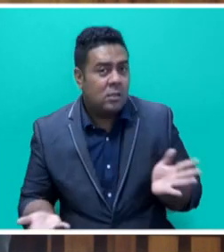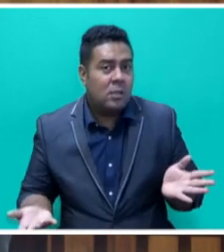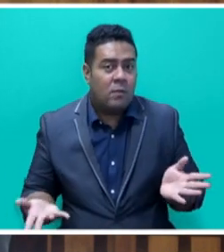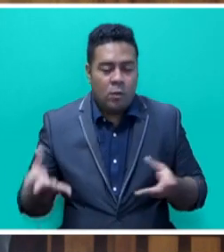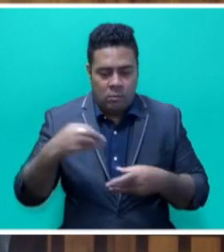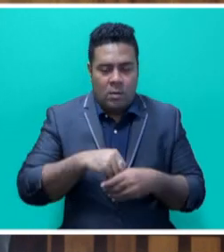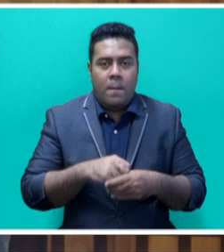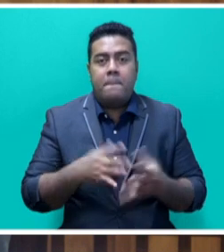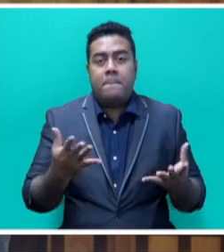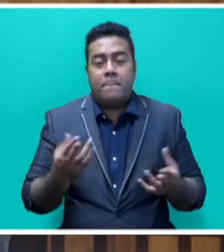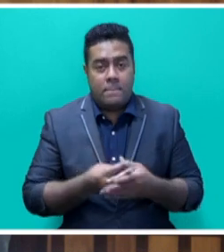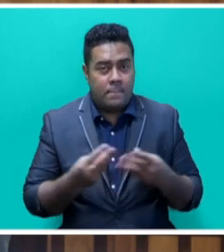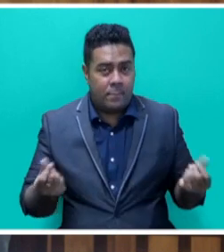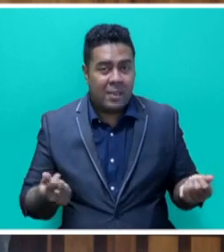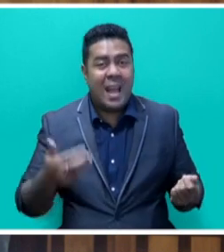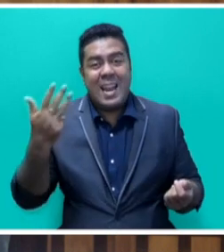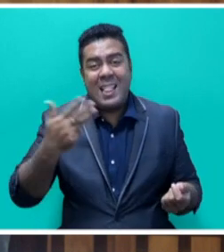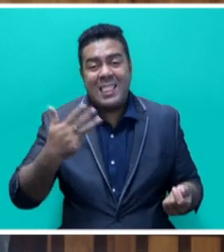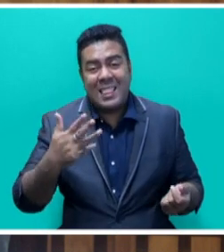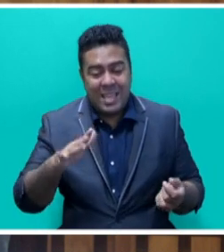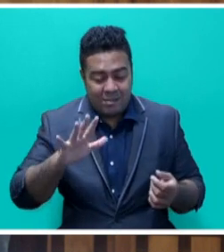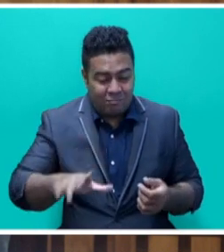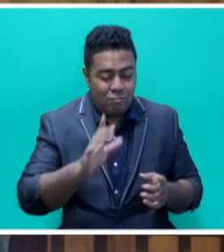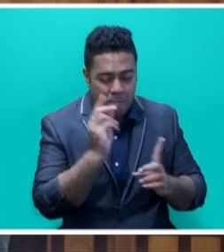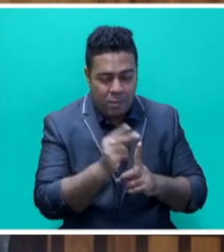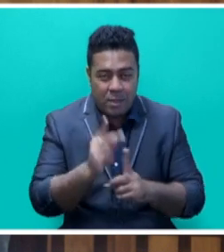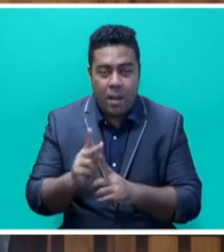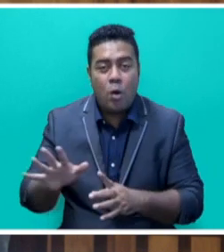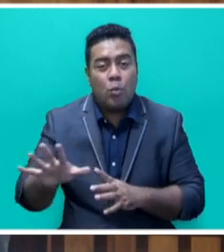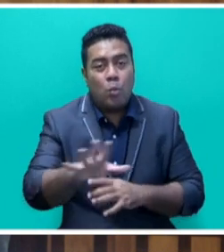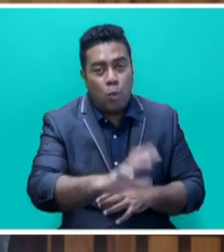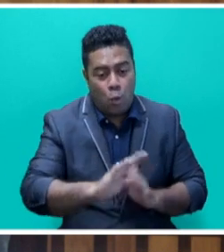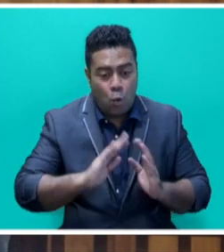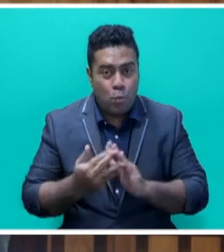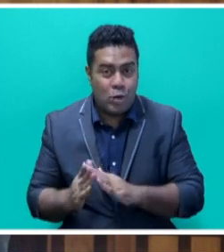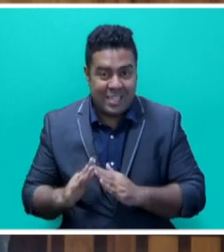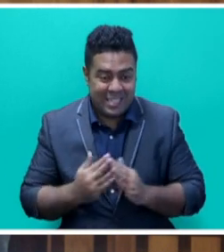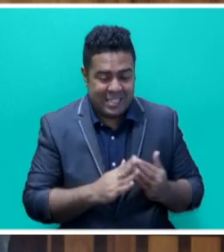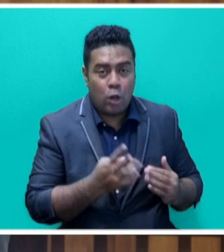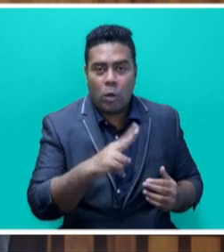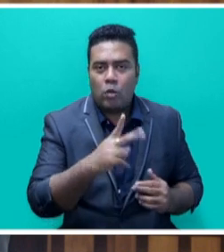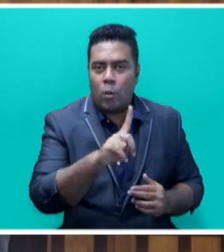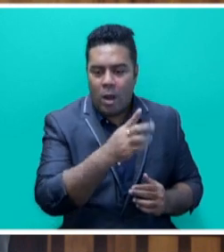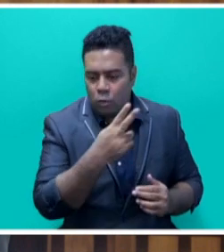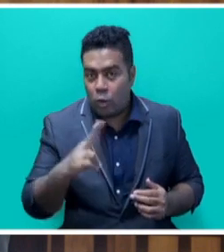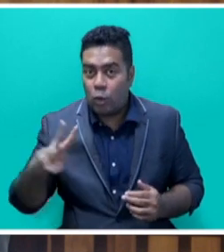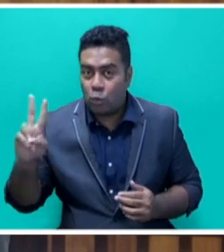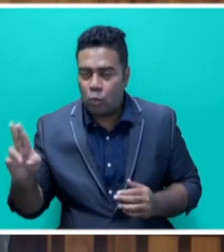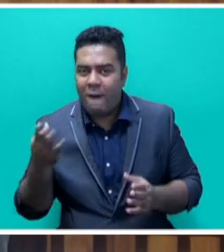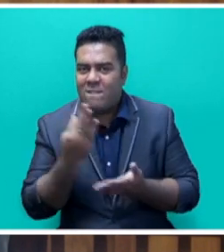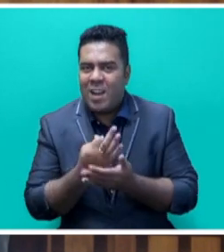solution, while another 19 priority communities have been identified for assistance in the 2021-2022 financial year.